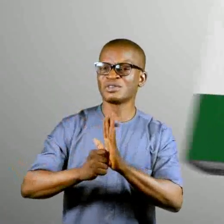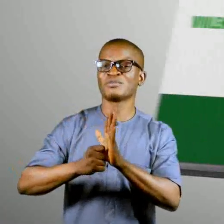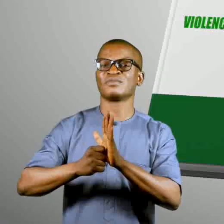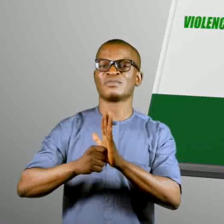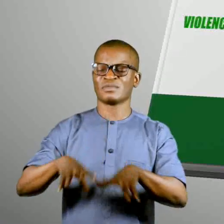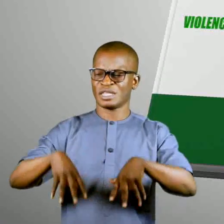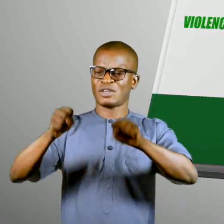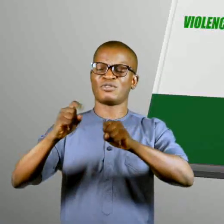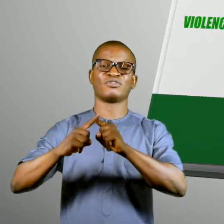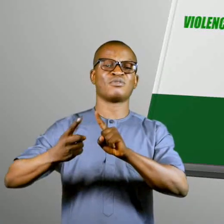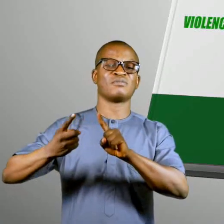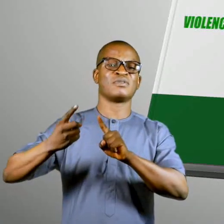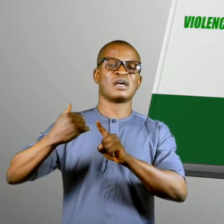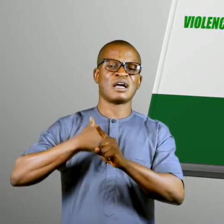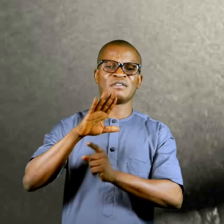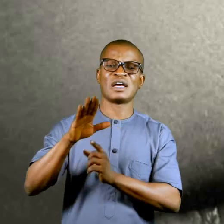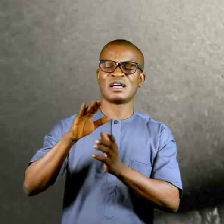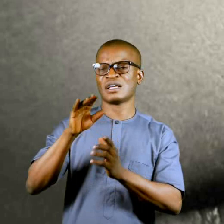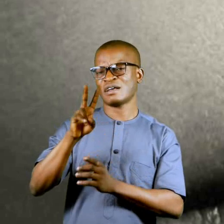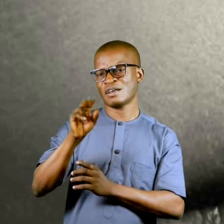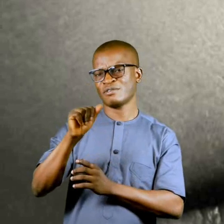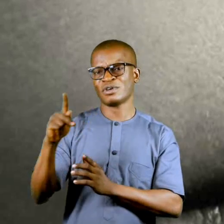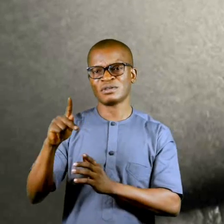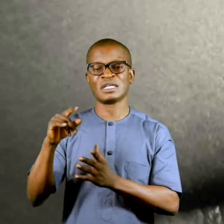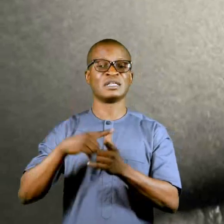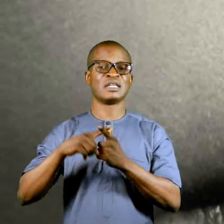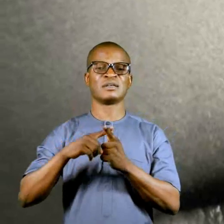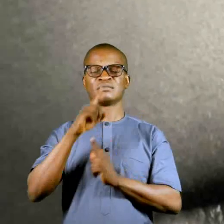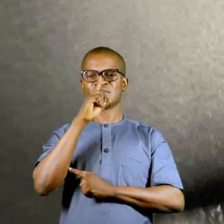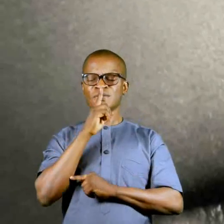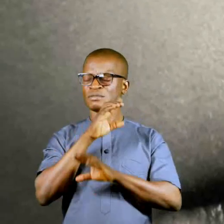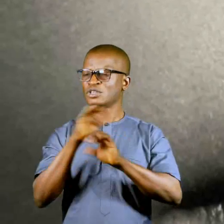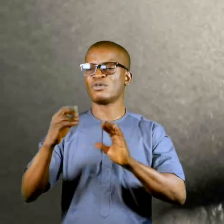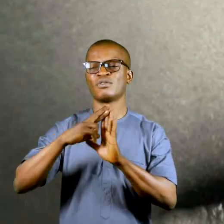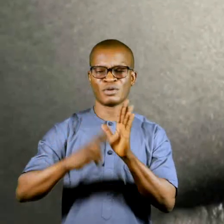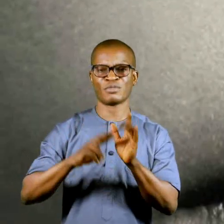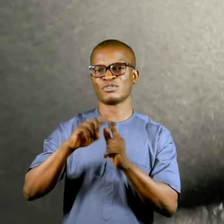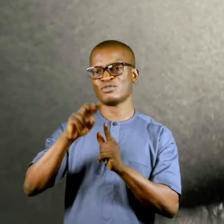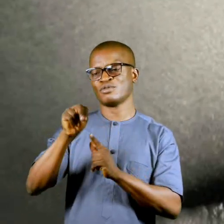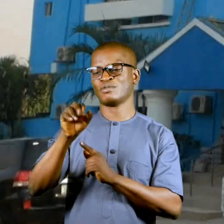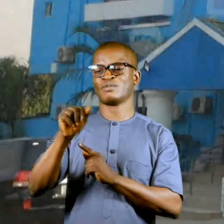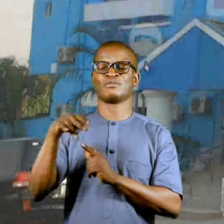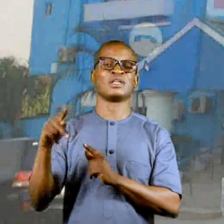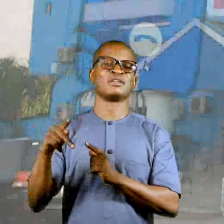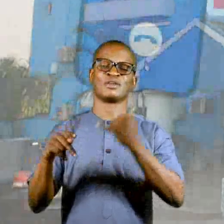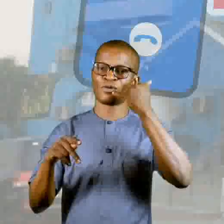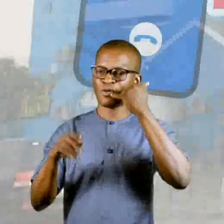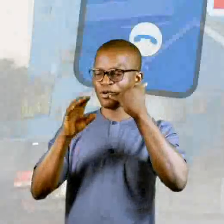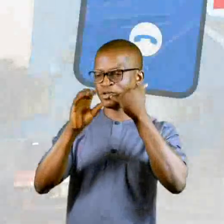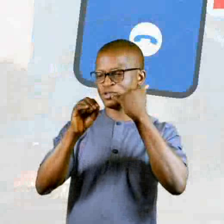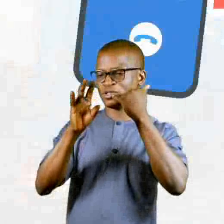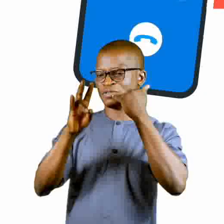takes the required steps to domesticate the act. Then victims shun the culture of silence and report to NAPTIP. Call